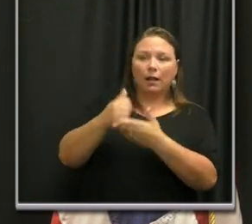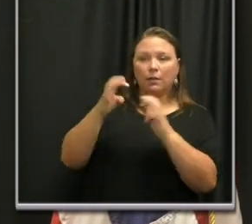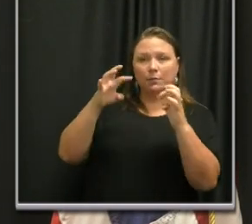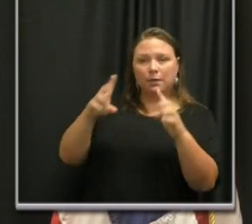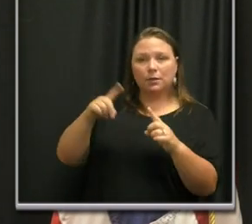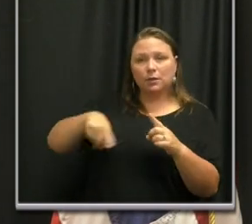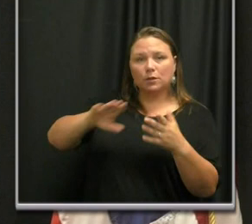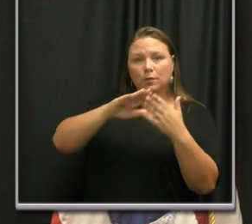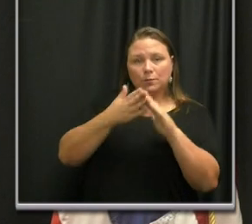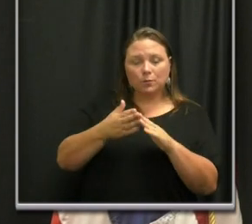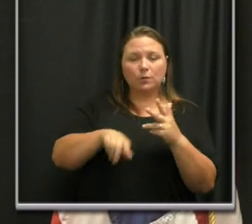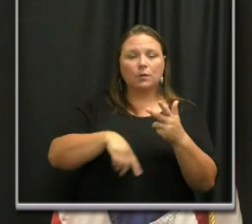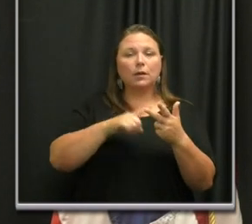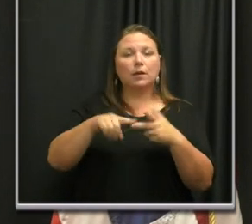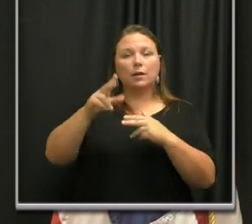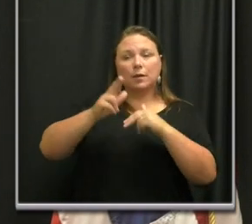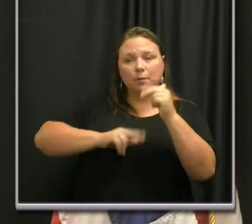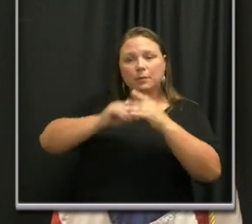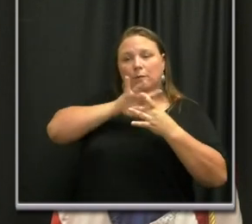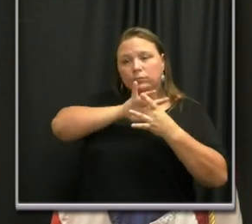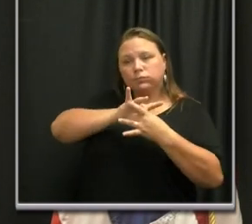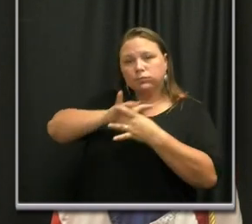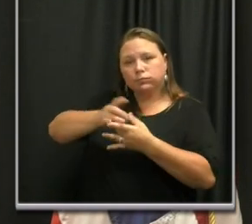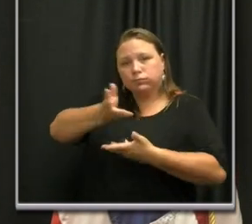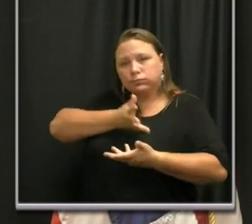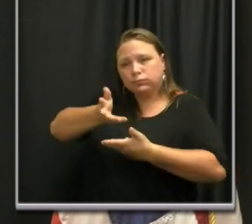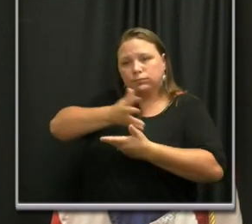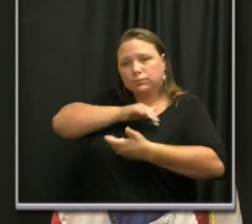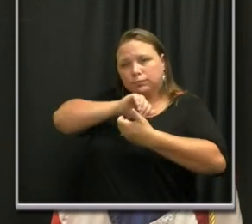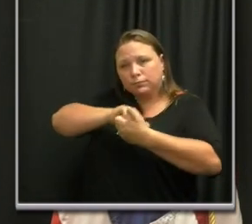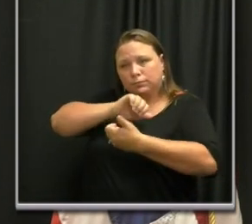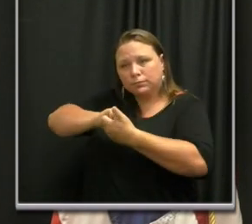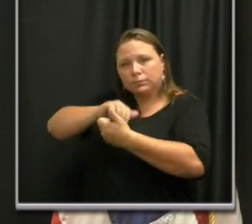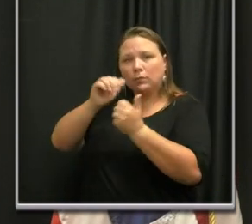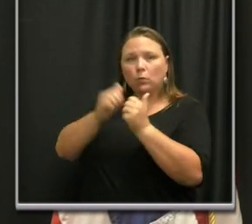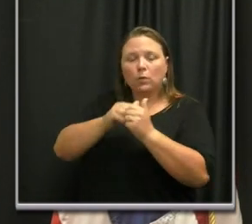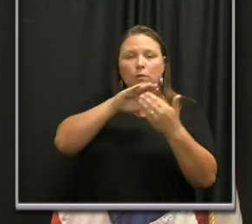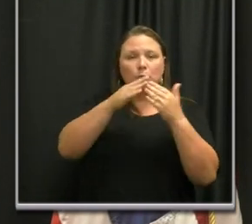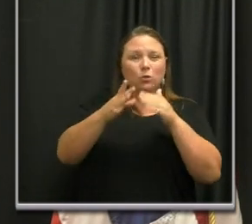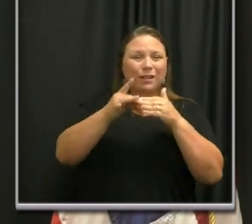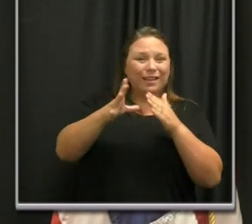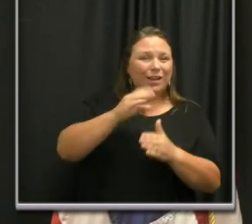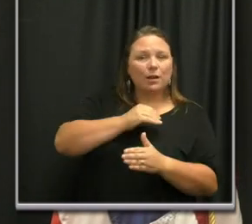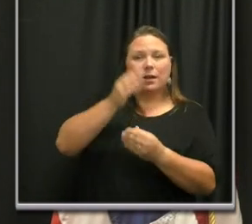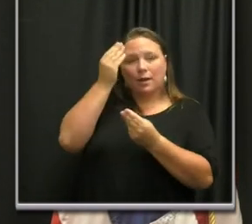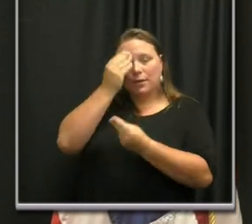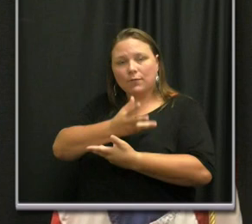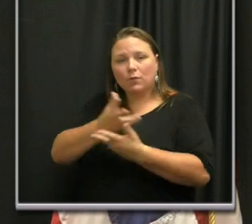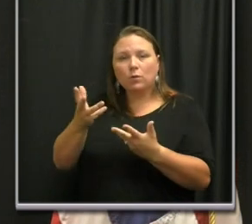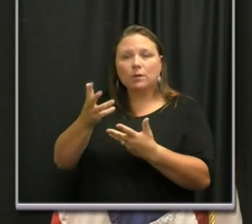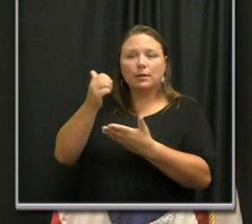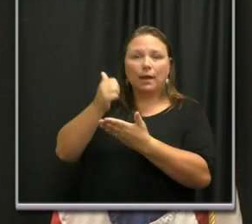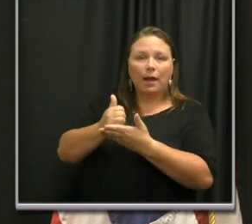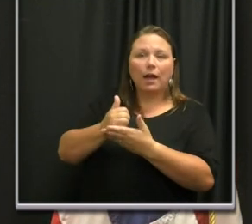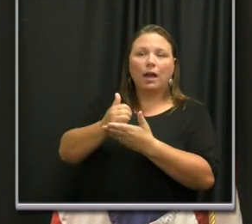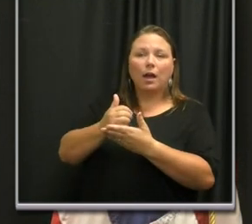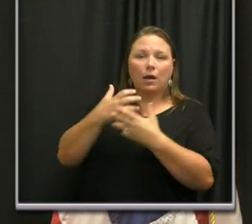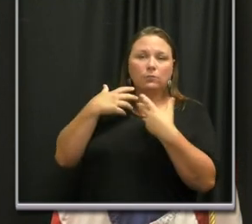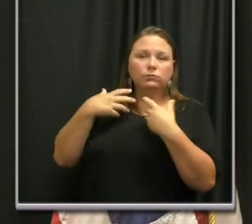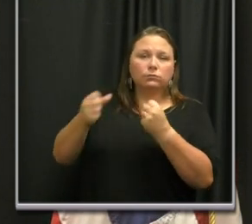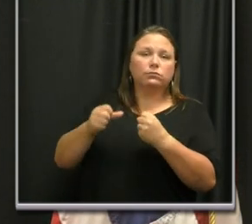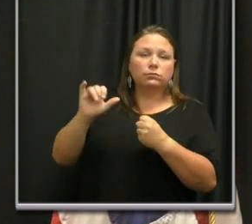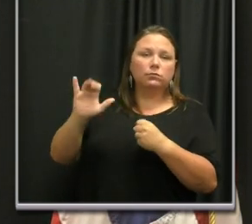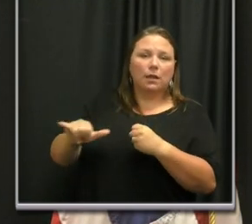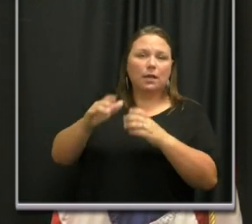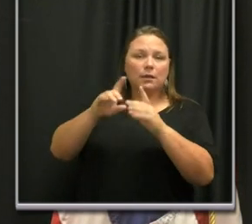continuing to build relationships with community leaders and influencers in order to build a bridge between vulnerable communities and the health department,